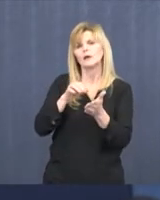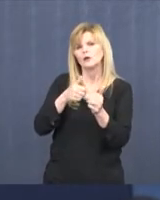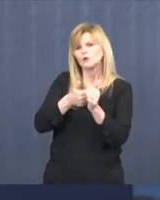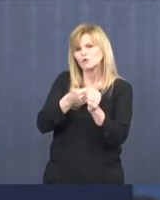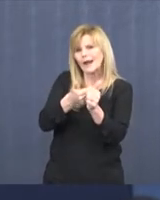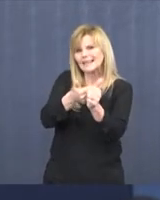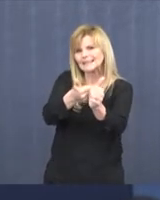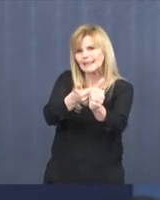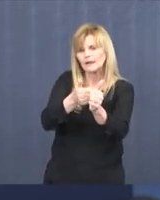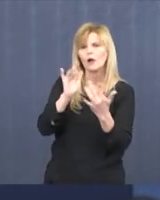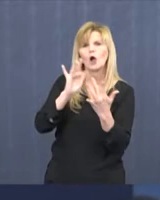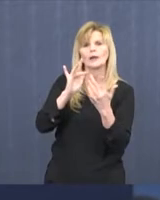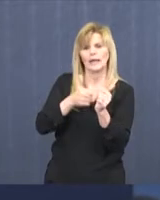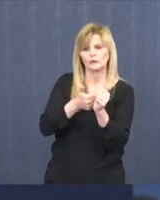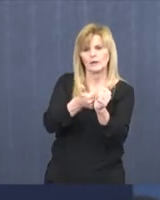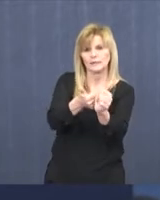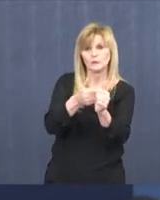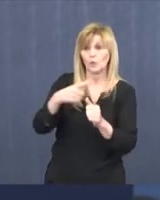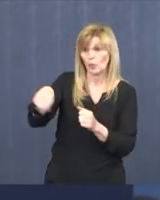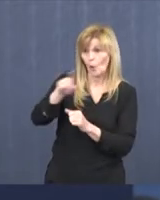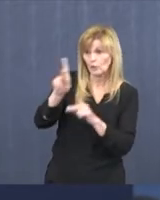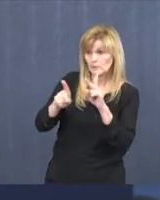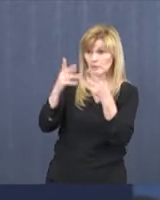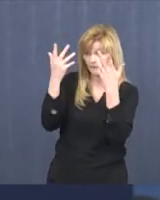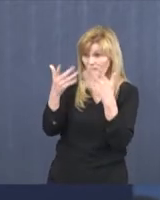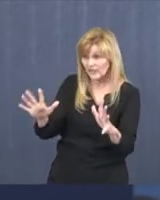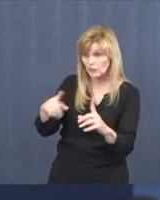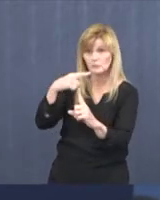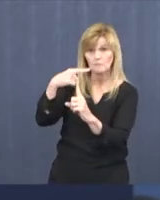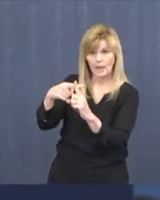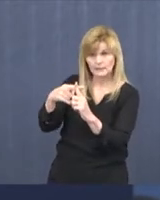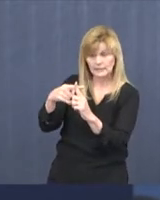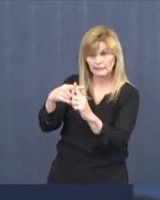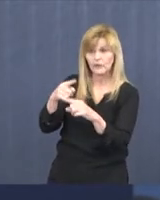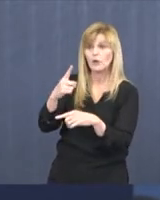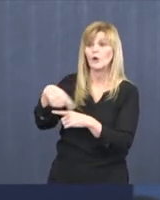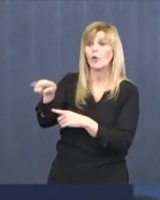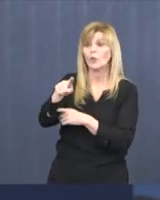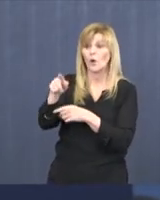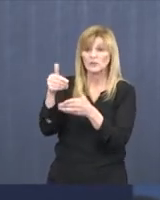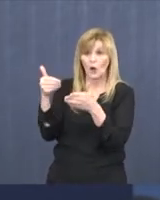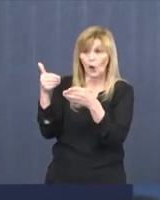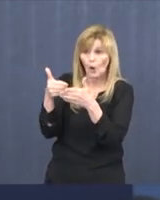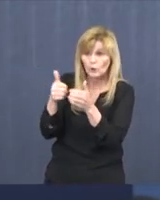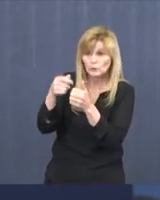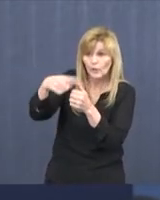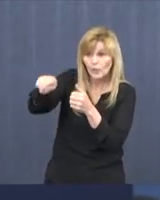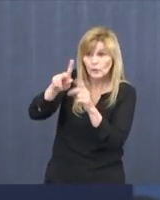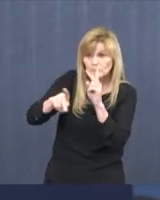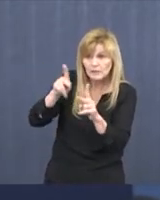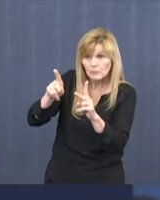they will work with the individuals that are positive, identify those close contacts, and then provide